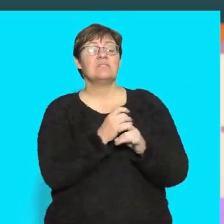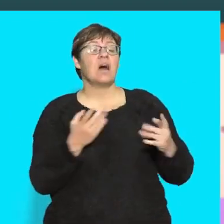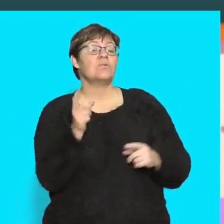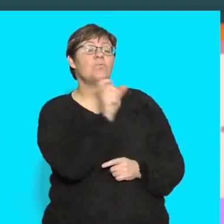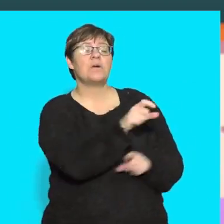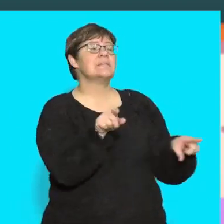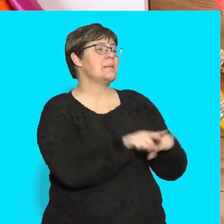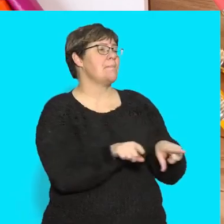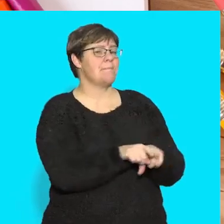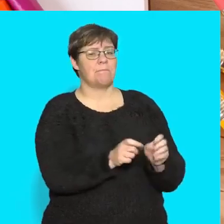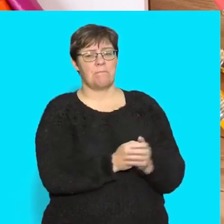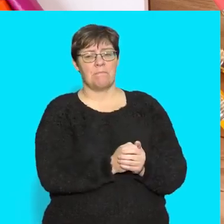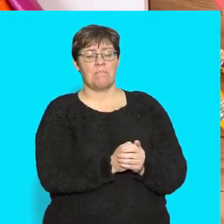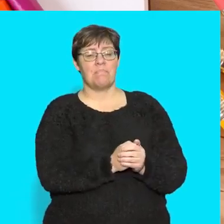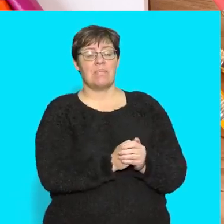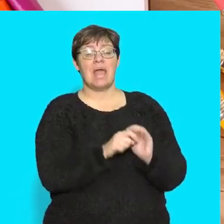of words like